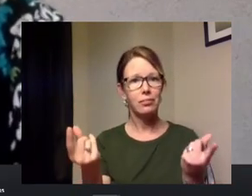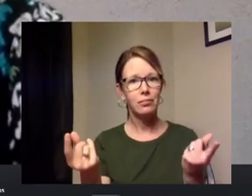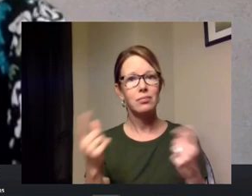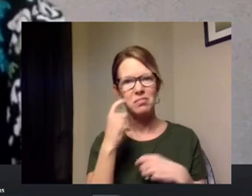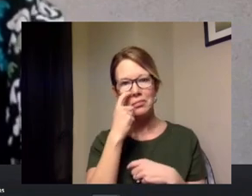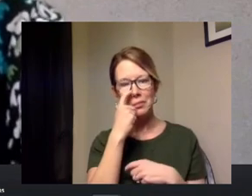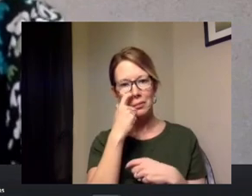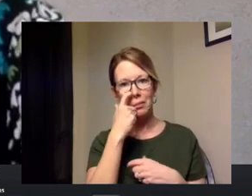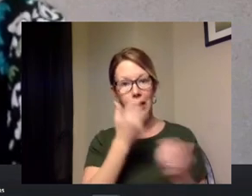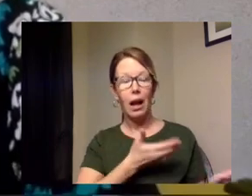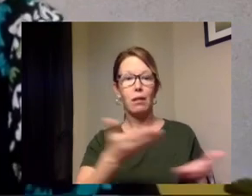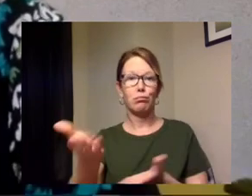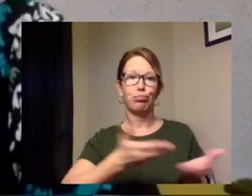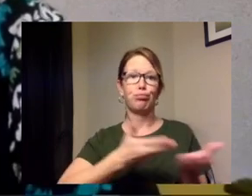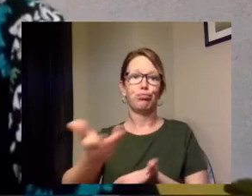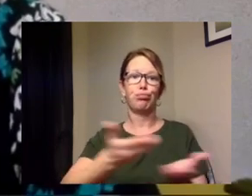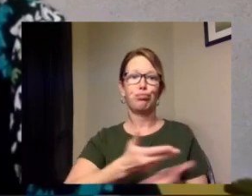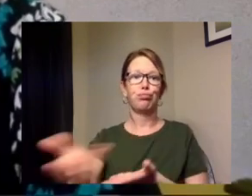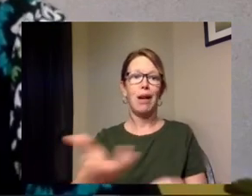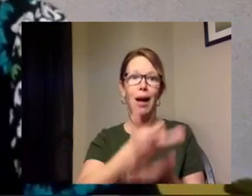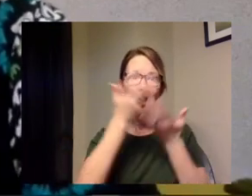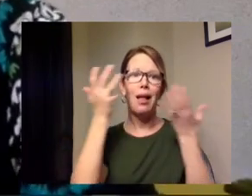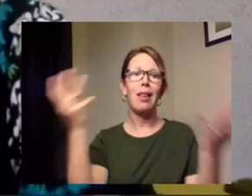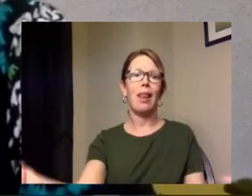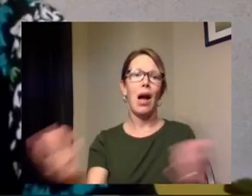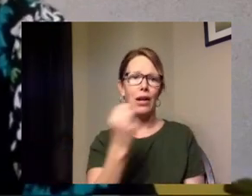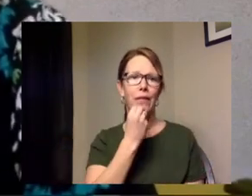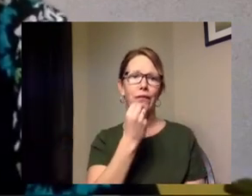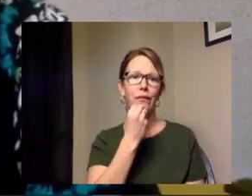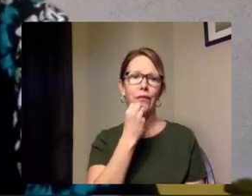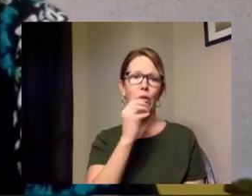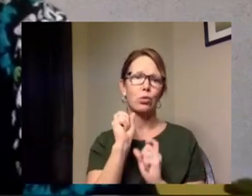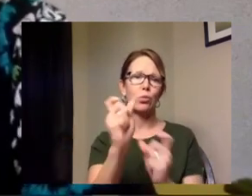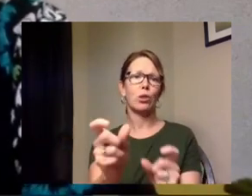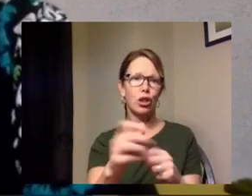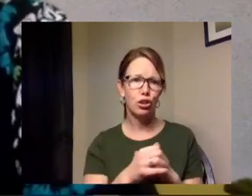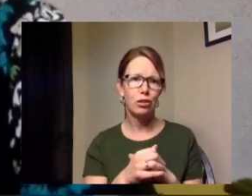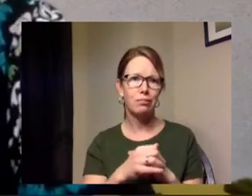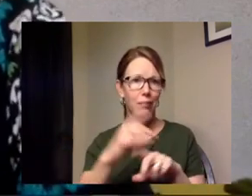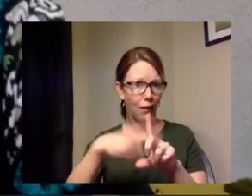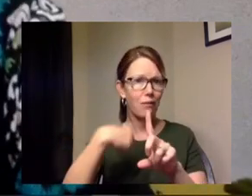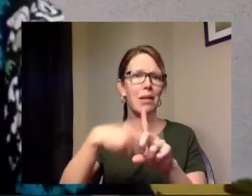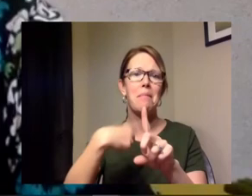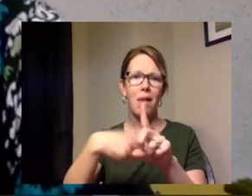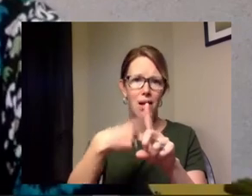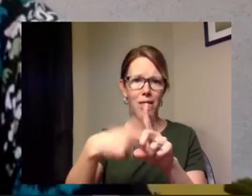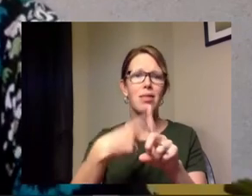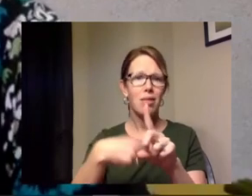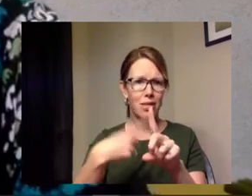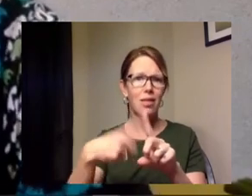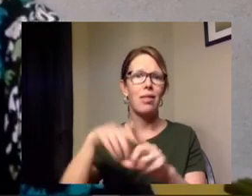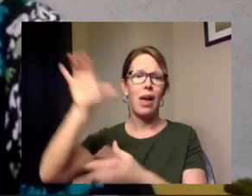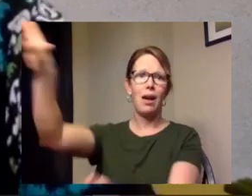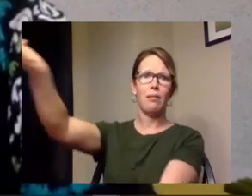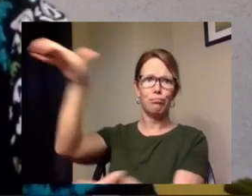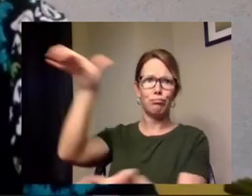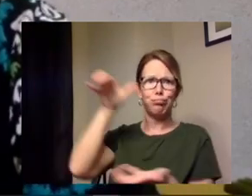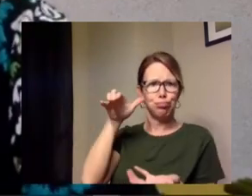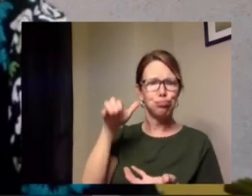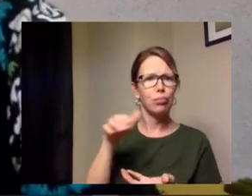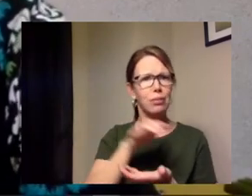in a lot of um food donations every month that are significant to the pantry